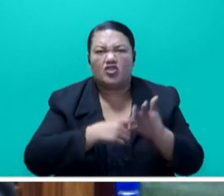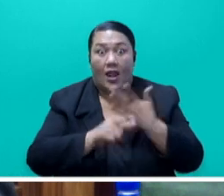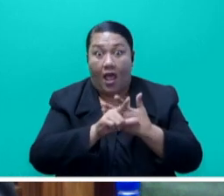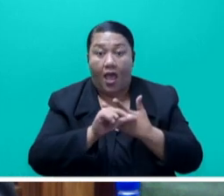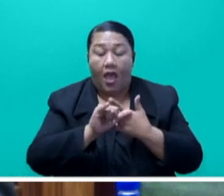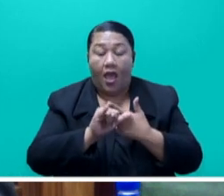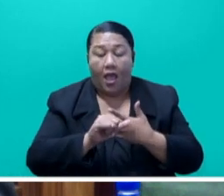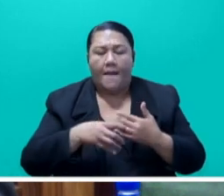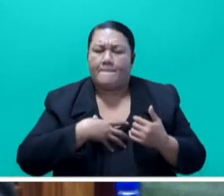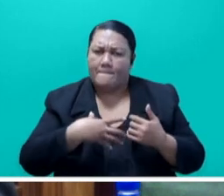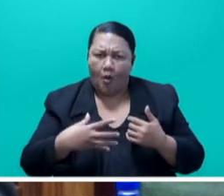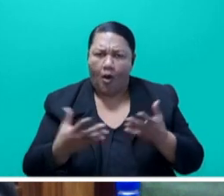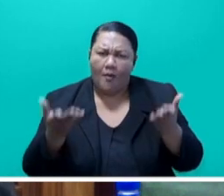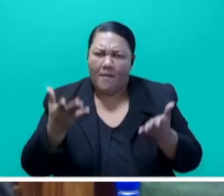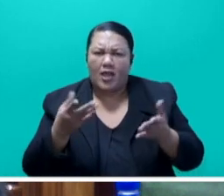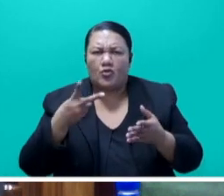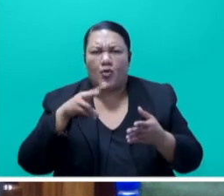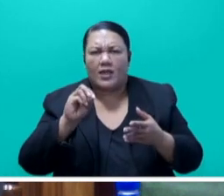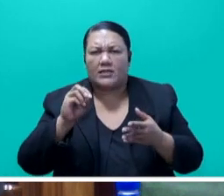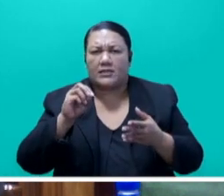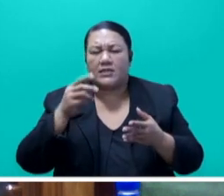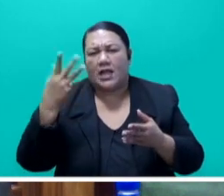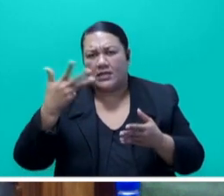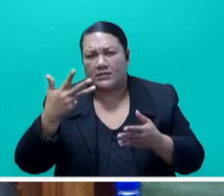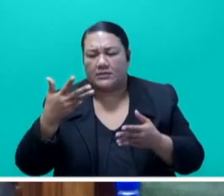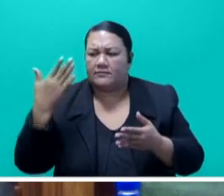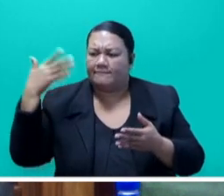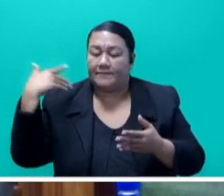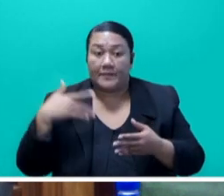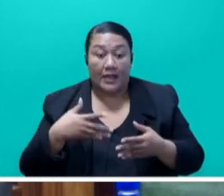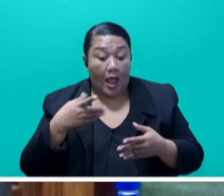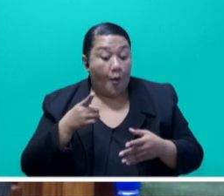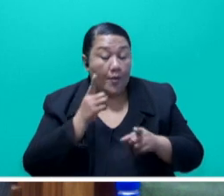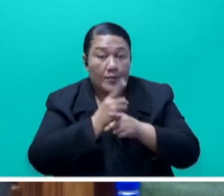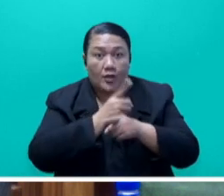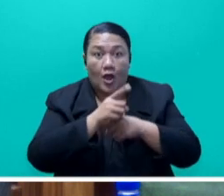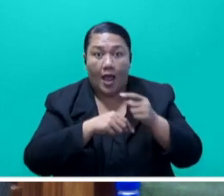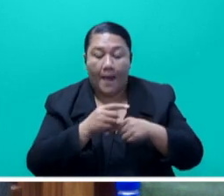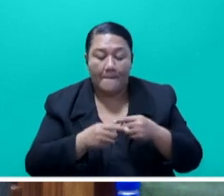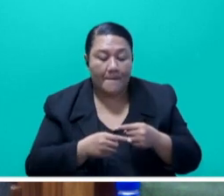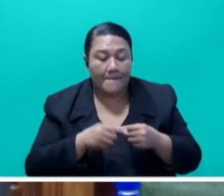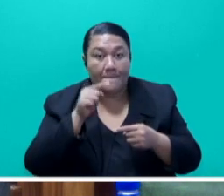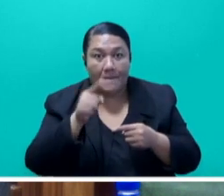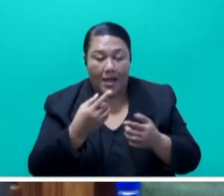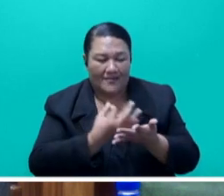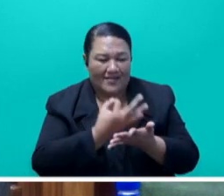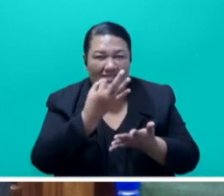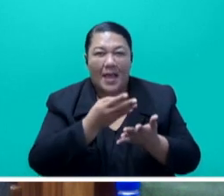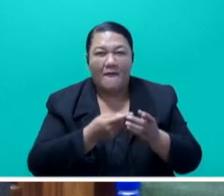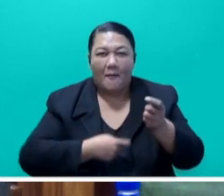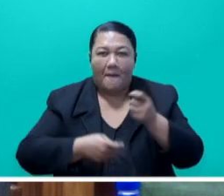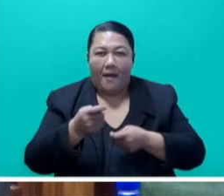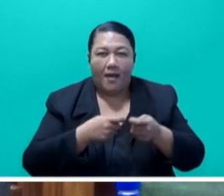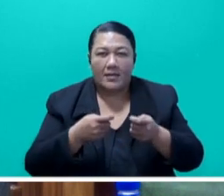we're actually going to make every marketing dollar count. So, in this financial year, Tourism Fiji, like many other